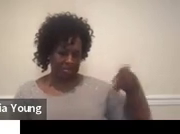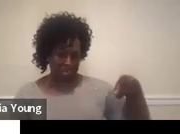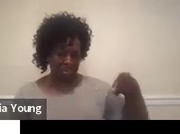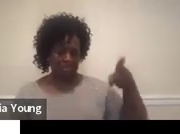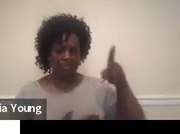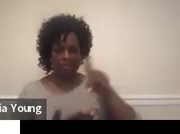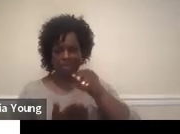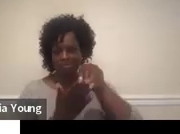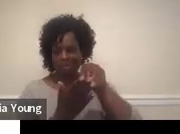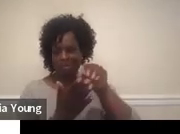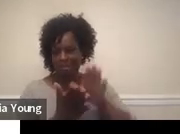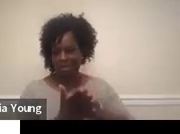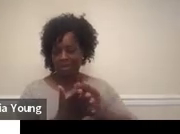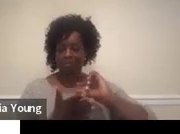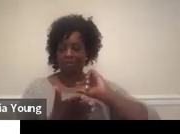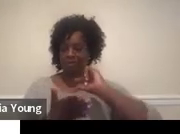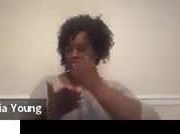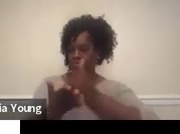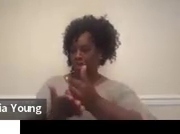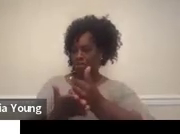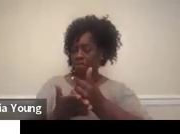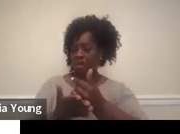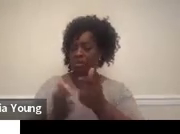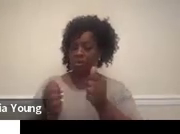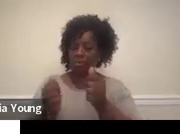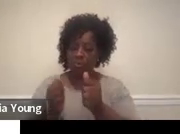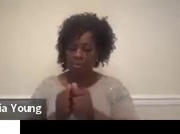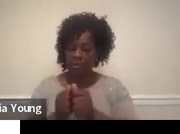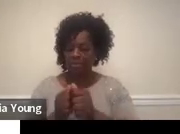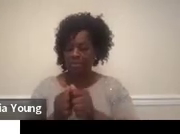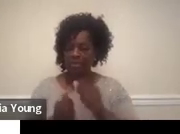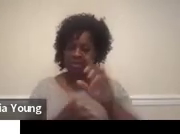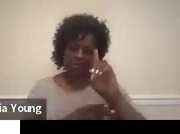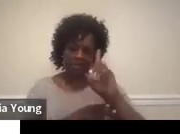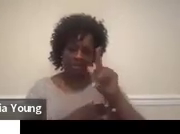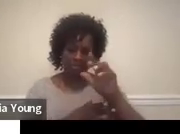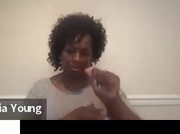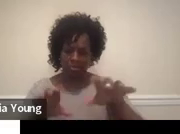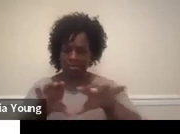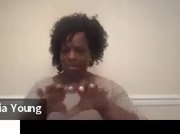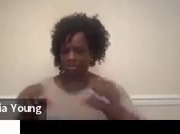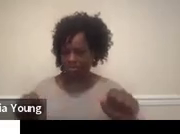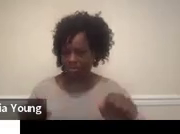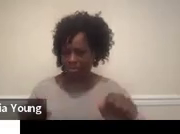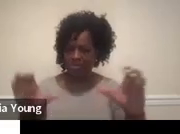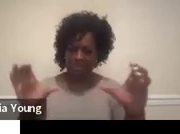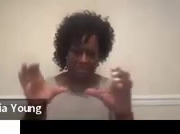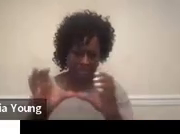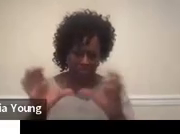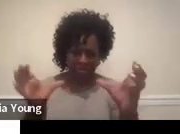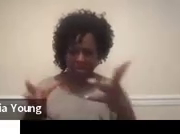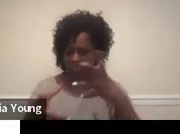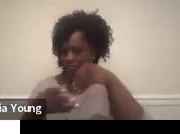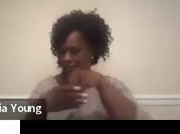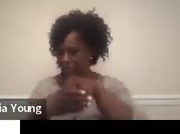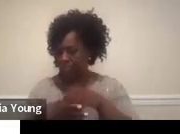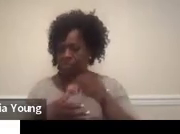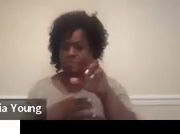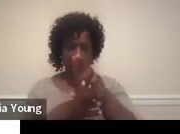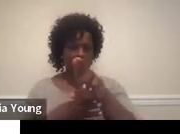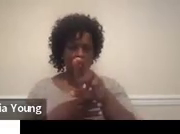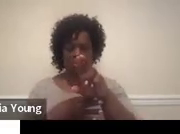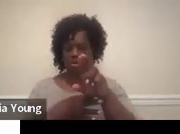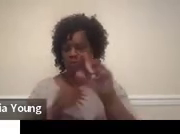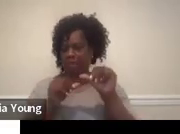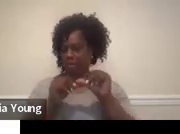if they graduate with either a diploma or a certificate of attendance, or if they go all the way